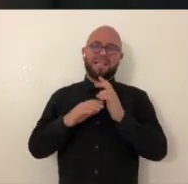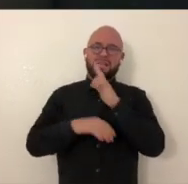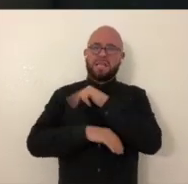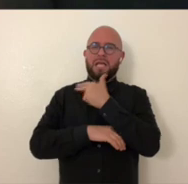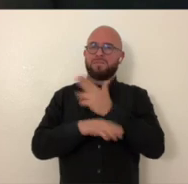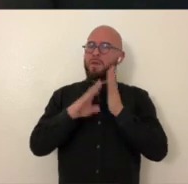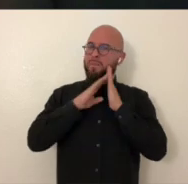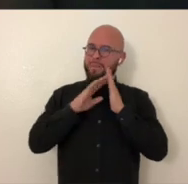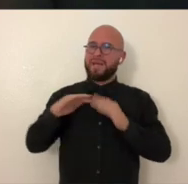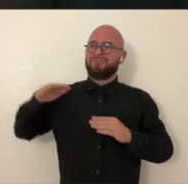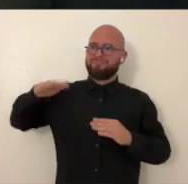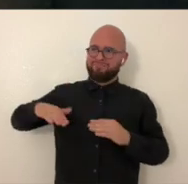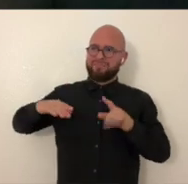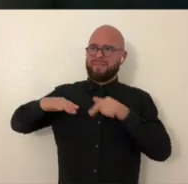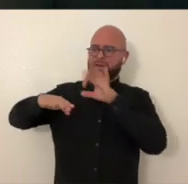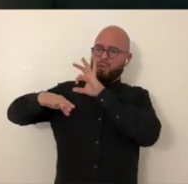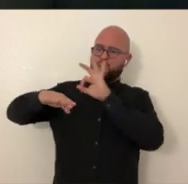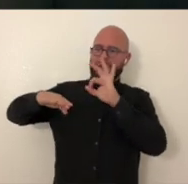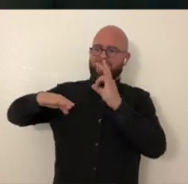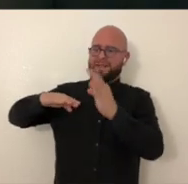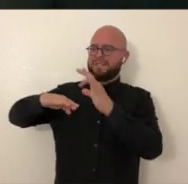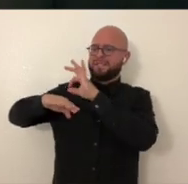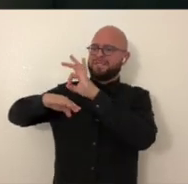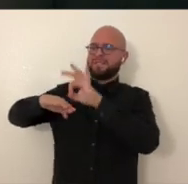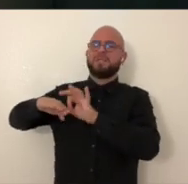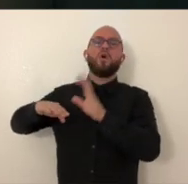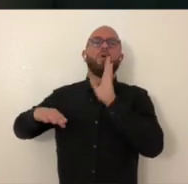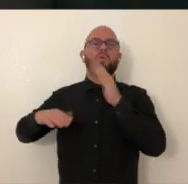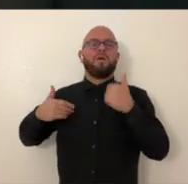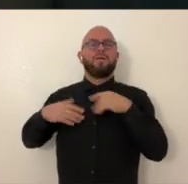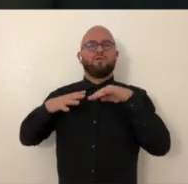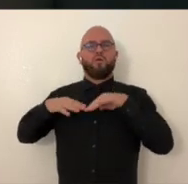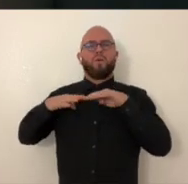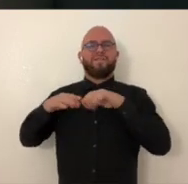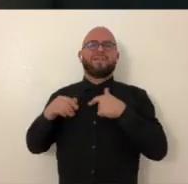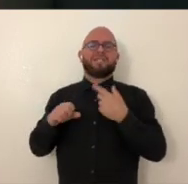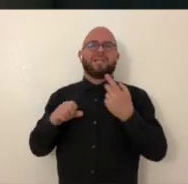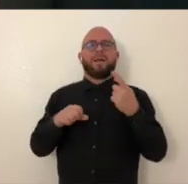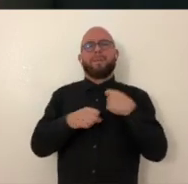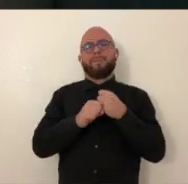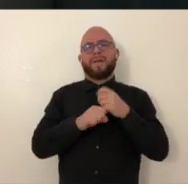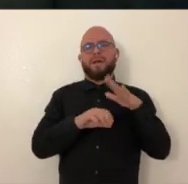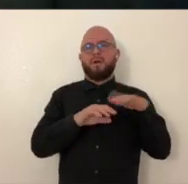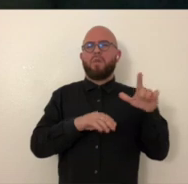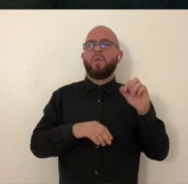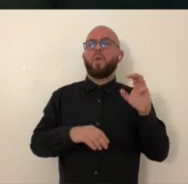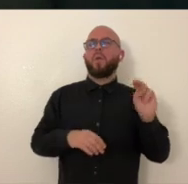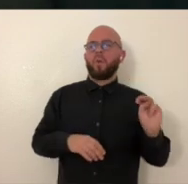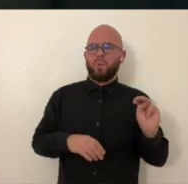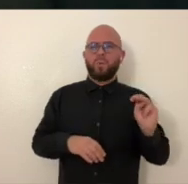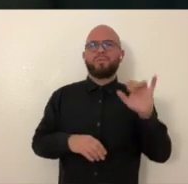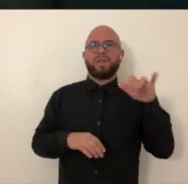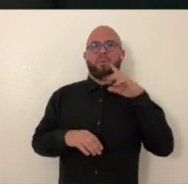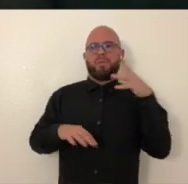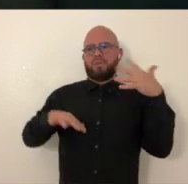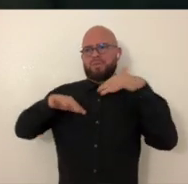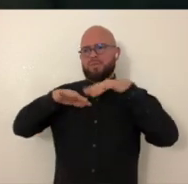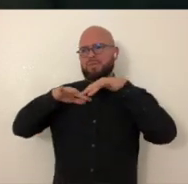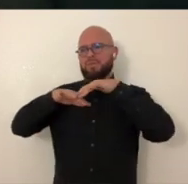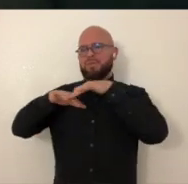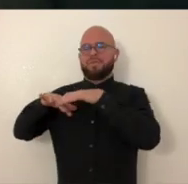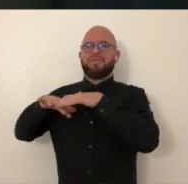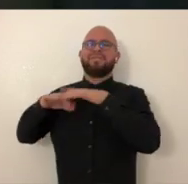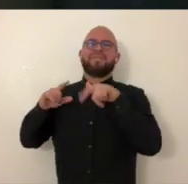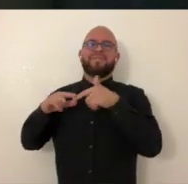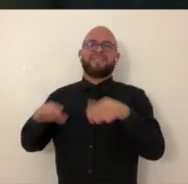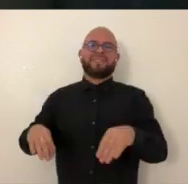steel hospital bed and then the hospital bed, all the railings will have these weavings I made on the TCT loom embedded in